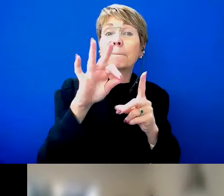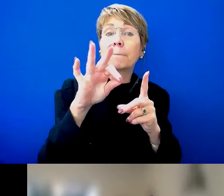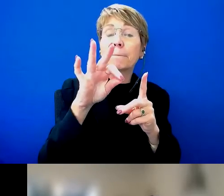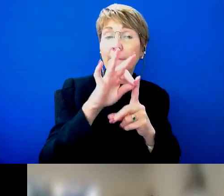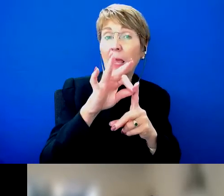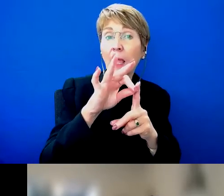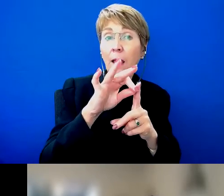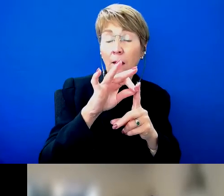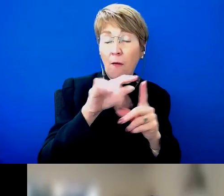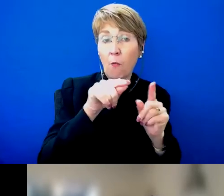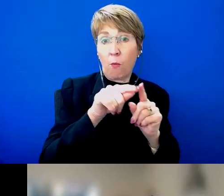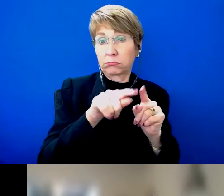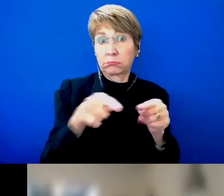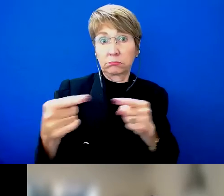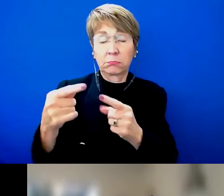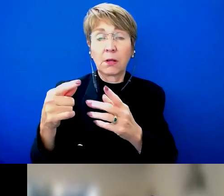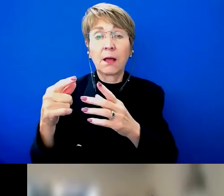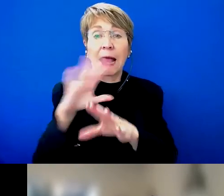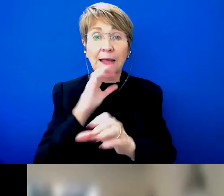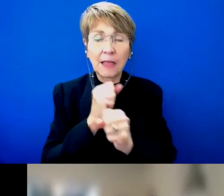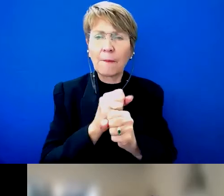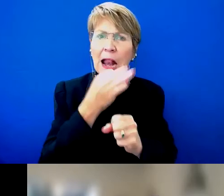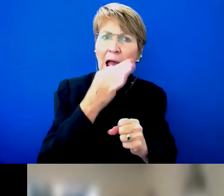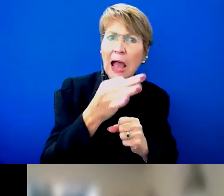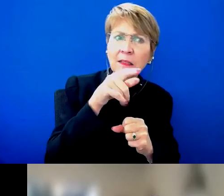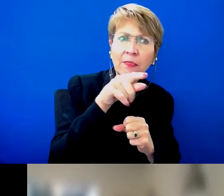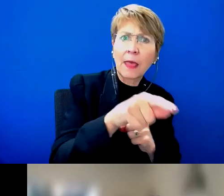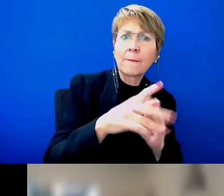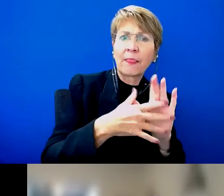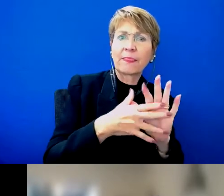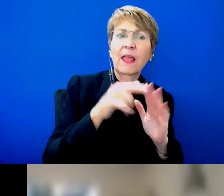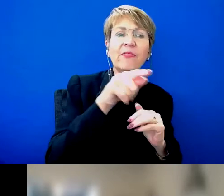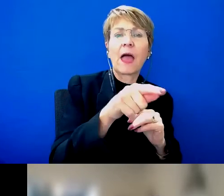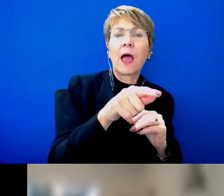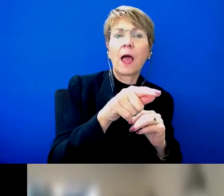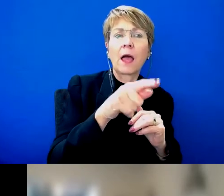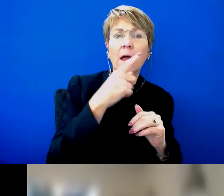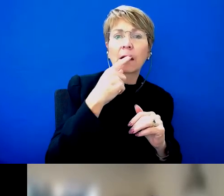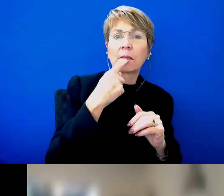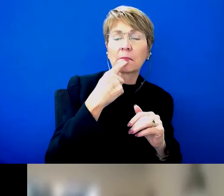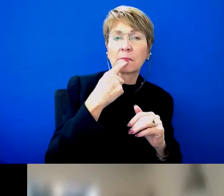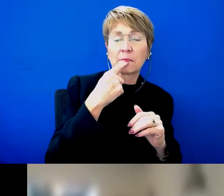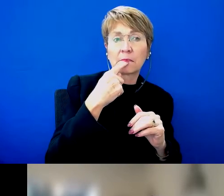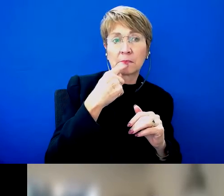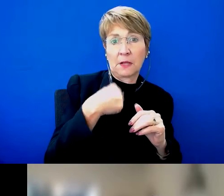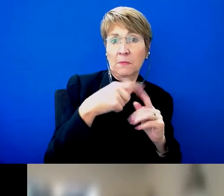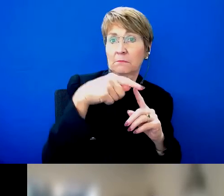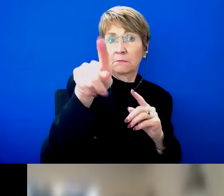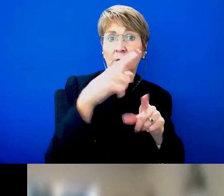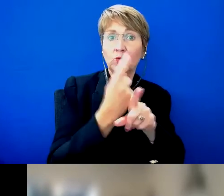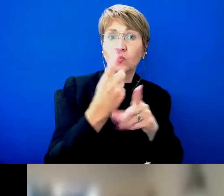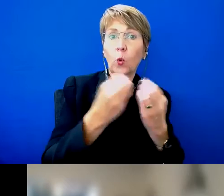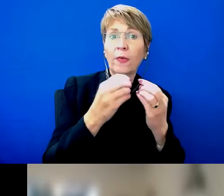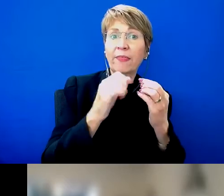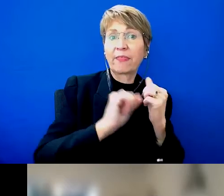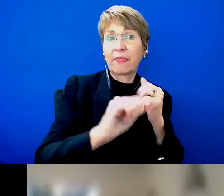and ask them about a specific issue and then they will refer you off to the party. Well, we're already jumping